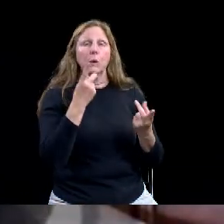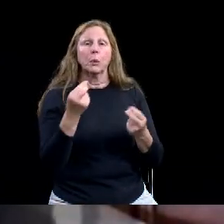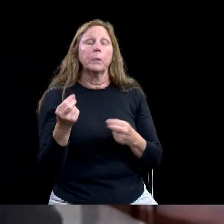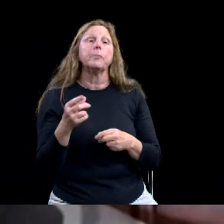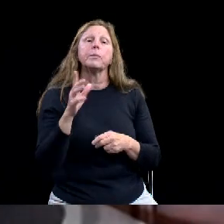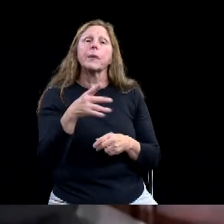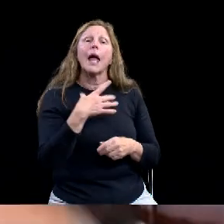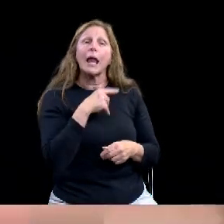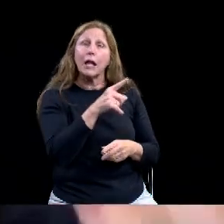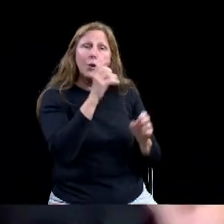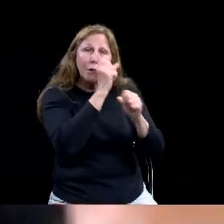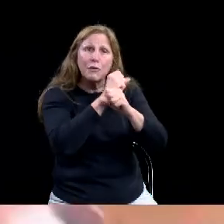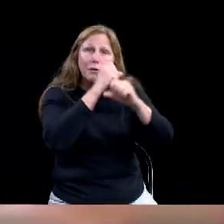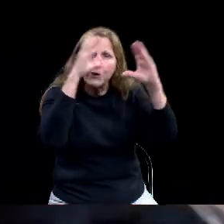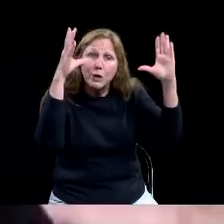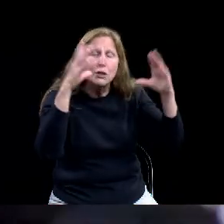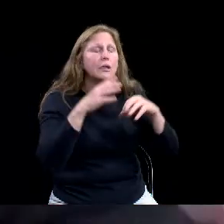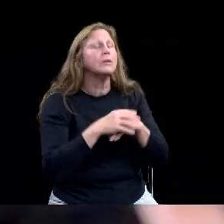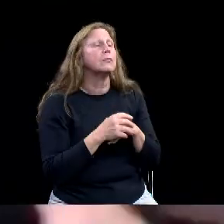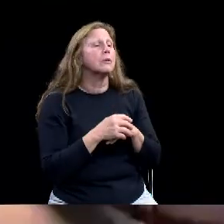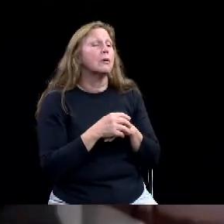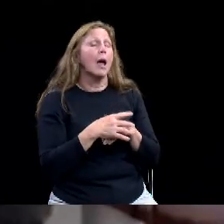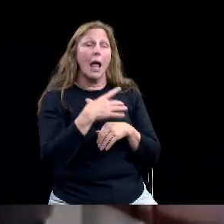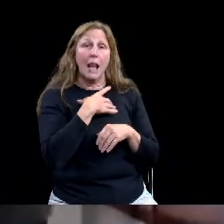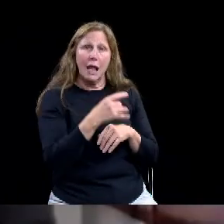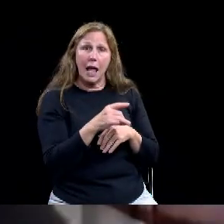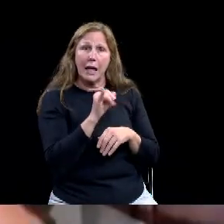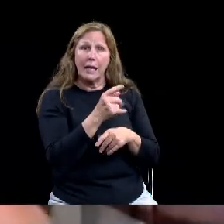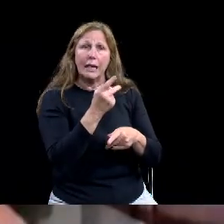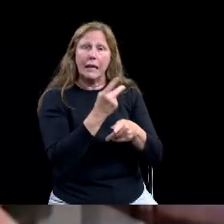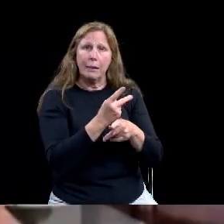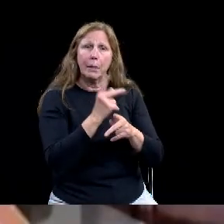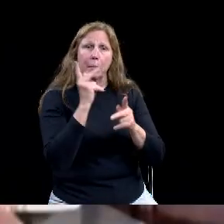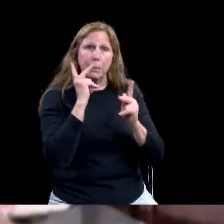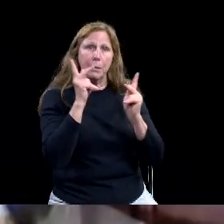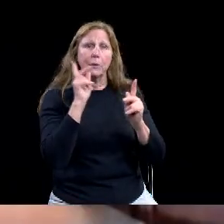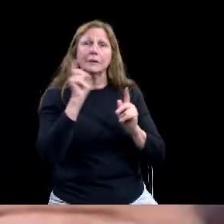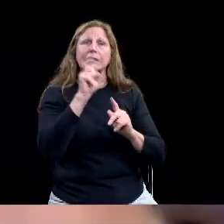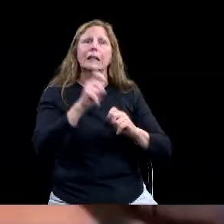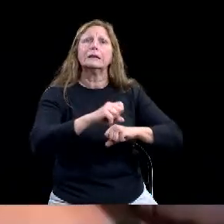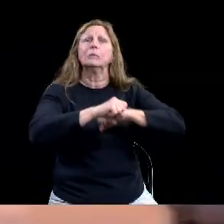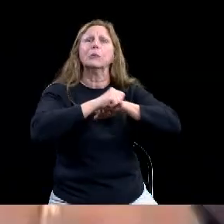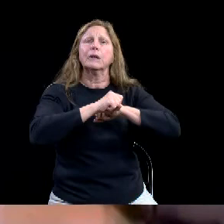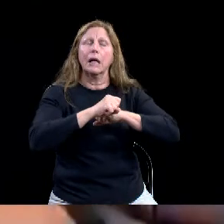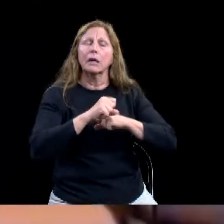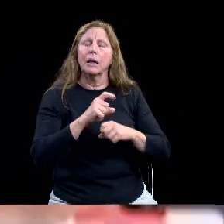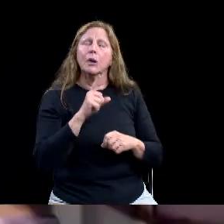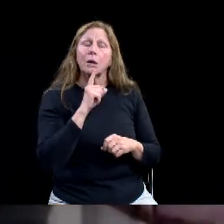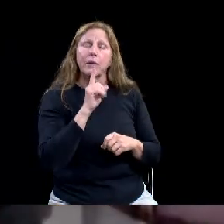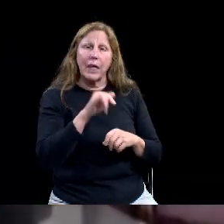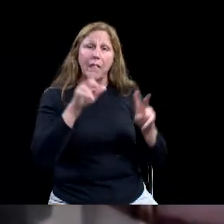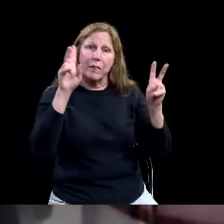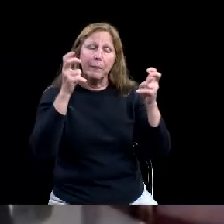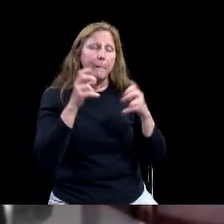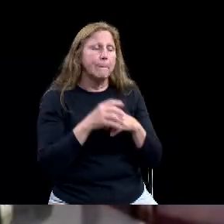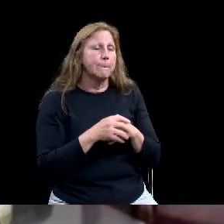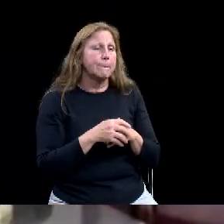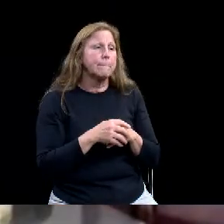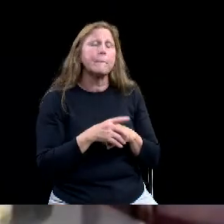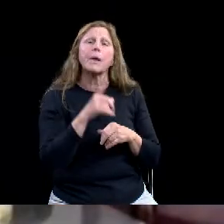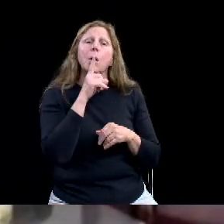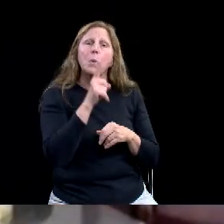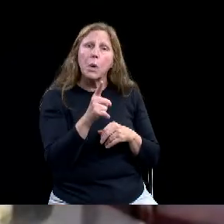getting, telling more of the history and, and expanding on that and some of the challenges that have been in there and